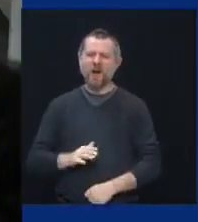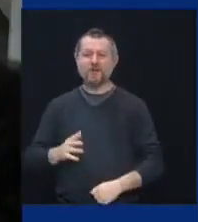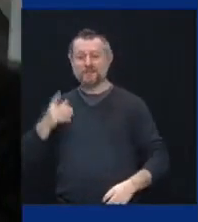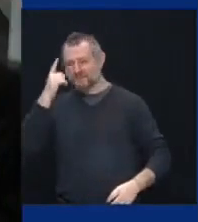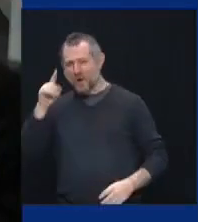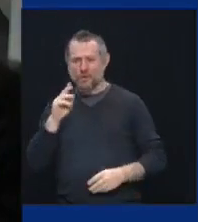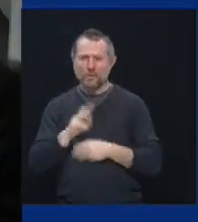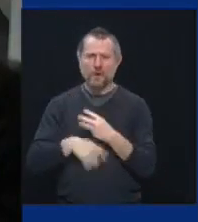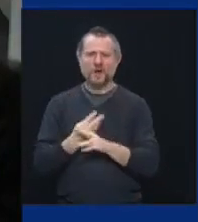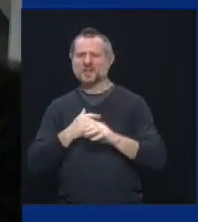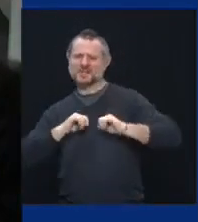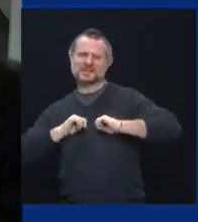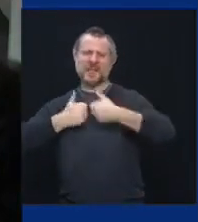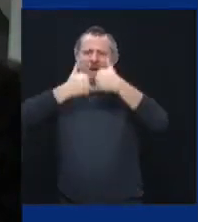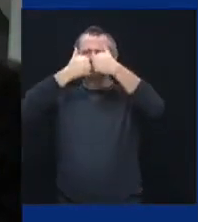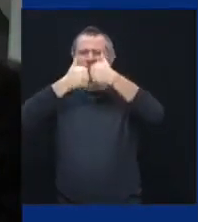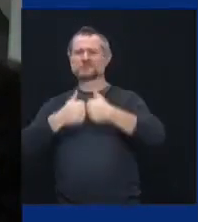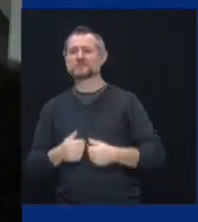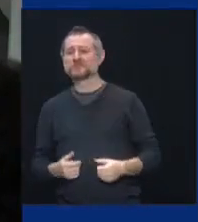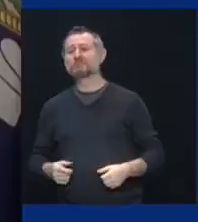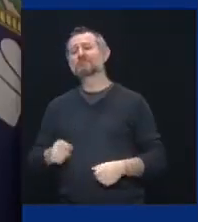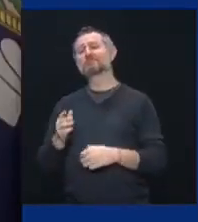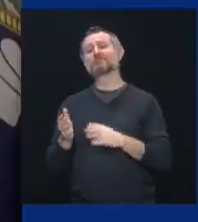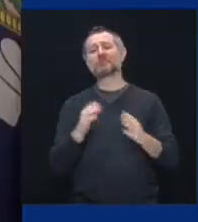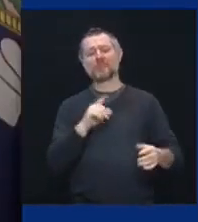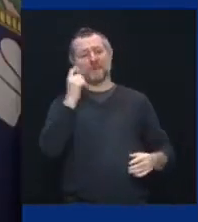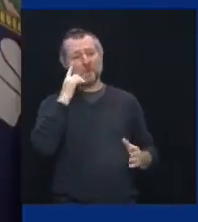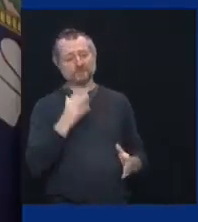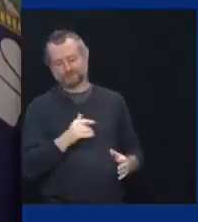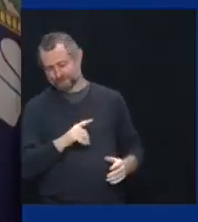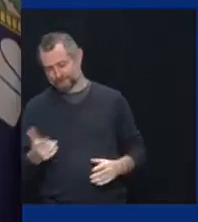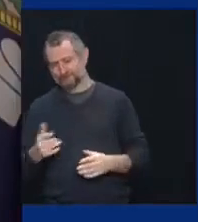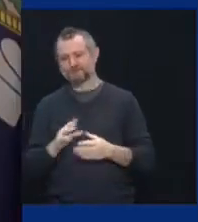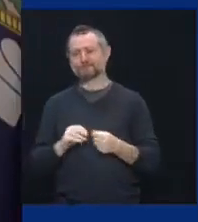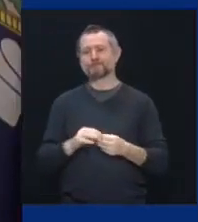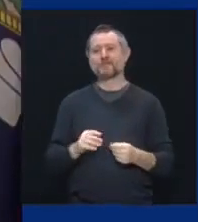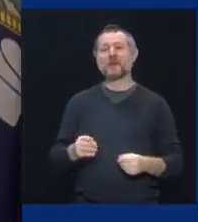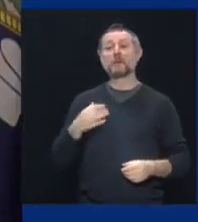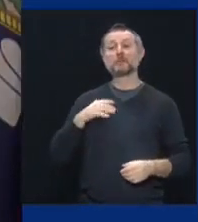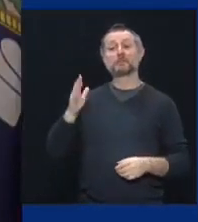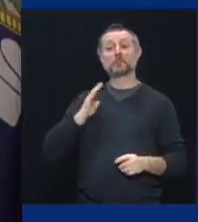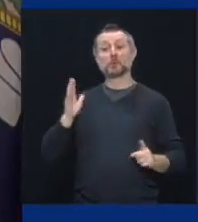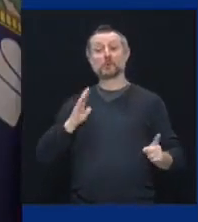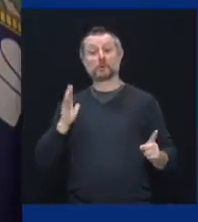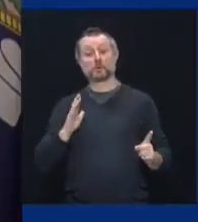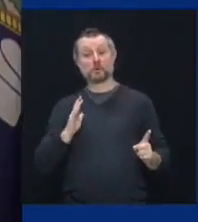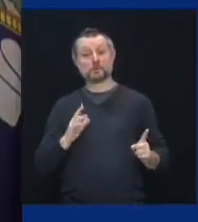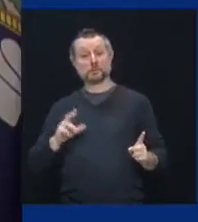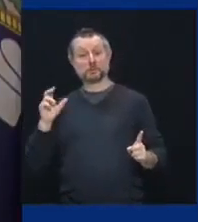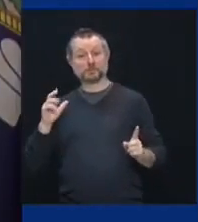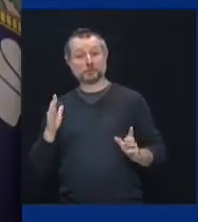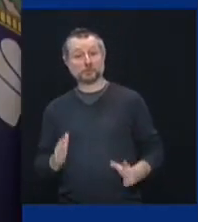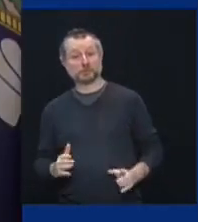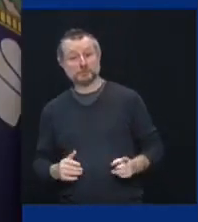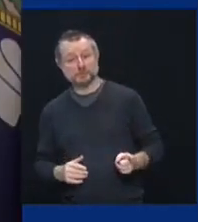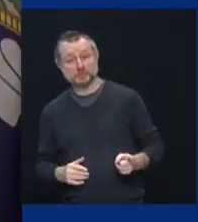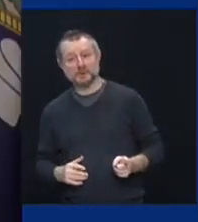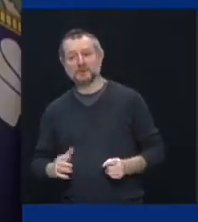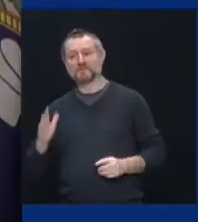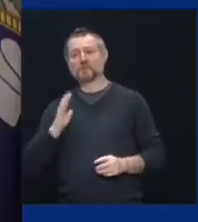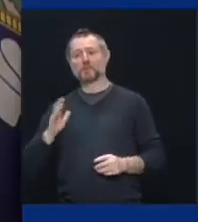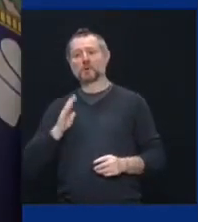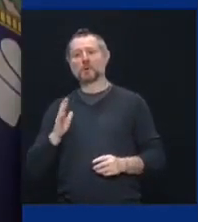Now to Mr. Al Leiter, as you know, former pitcher, former Met, former Yankee, did we forget,